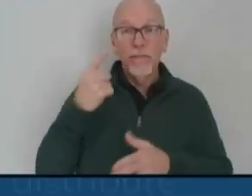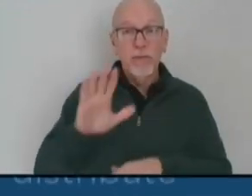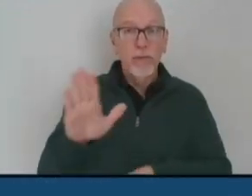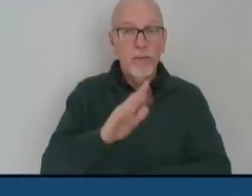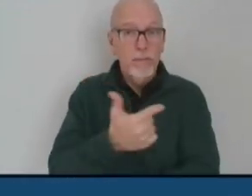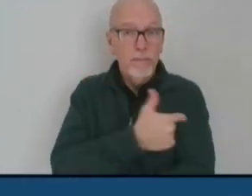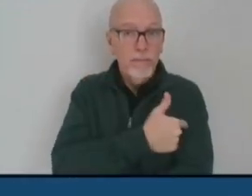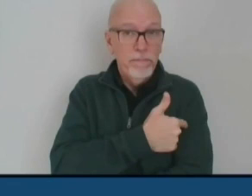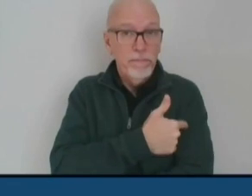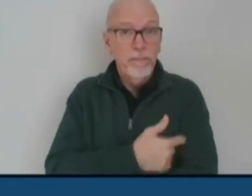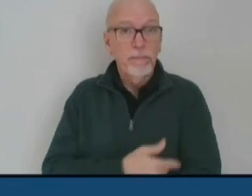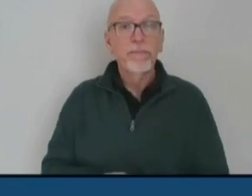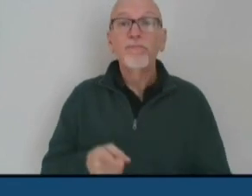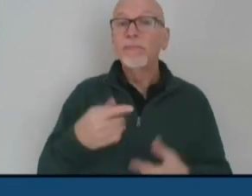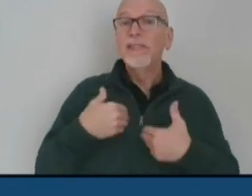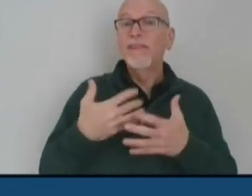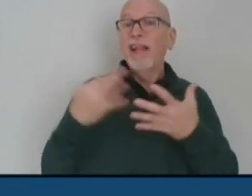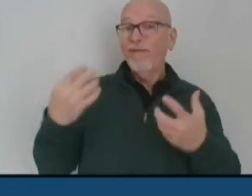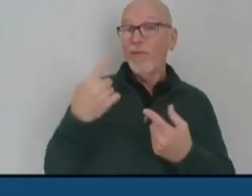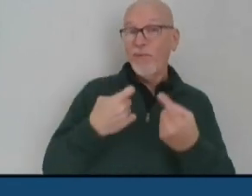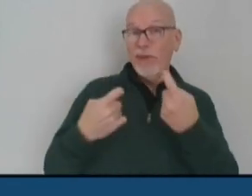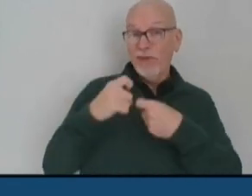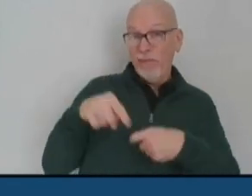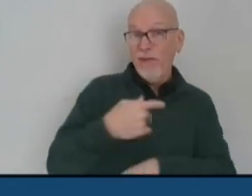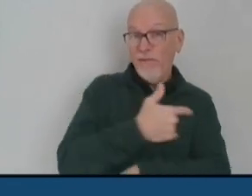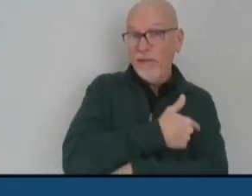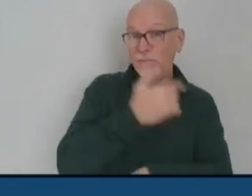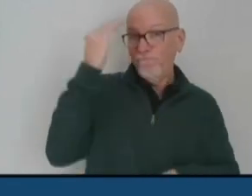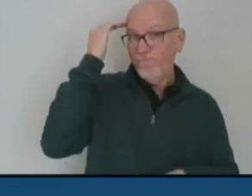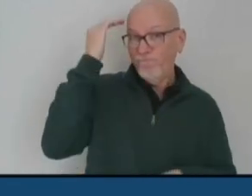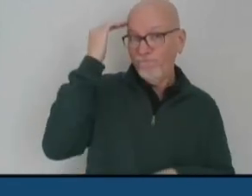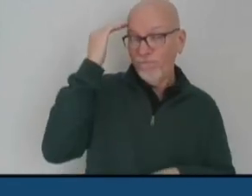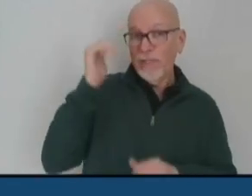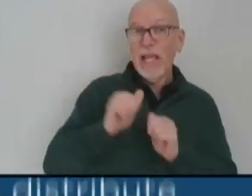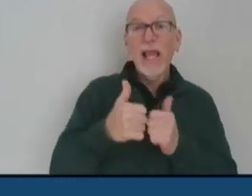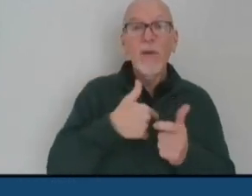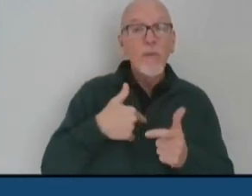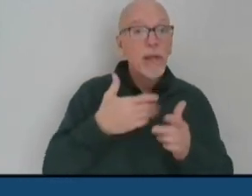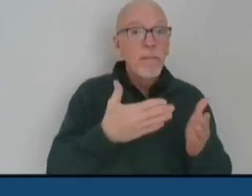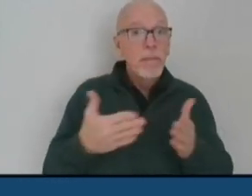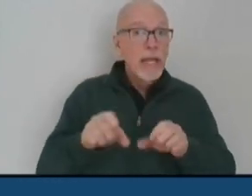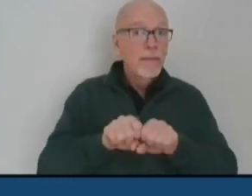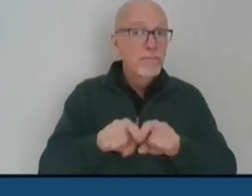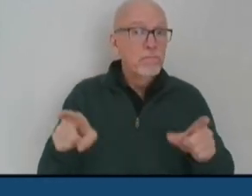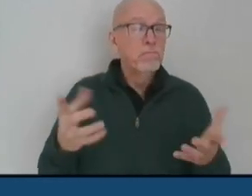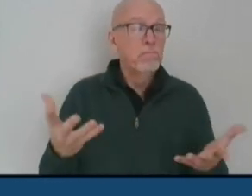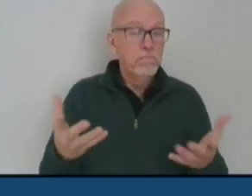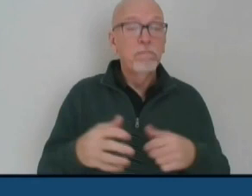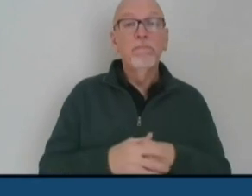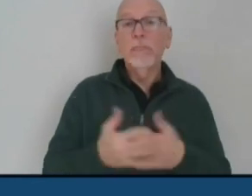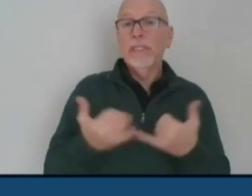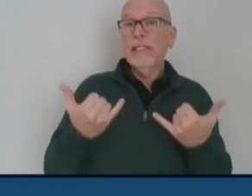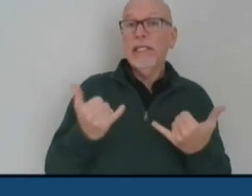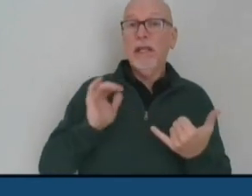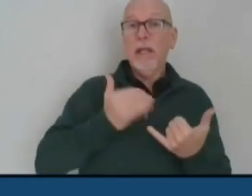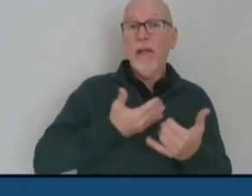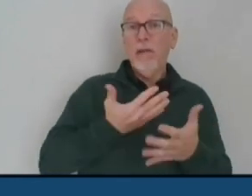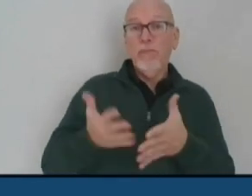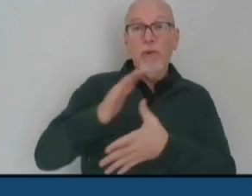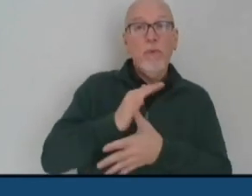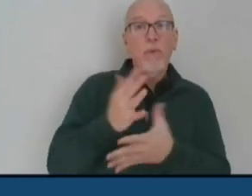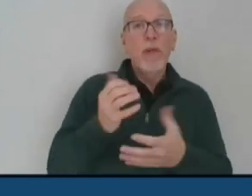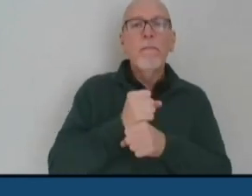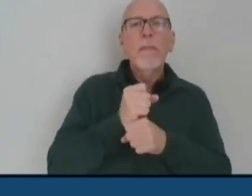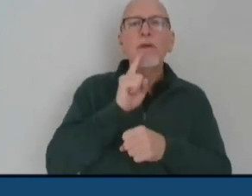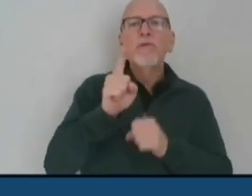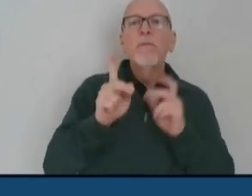We know you have a lot of questions about the vaccine and how we plan to distribute it across the state. And right now, our priority is making sure that